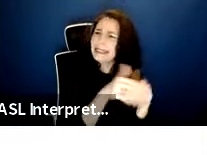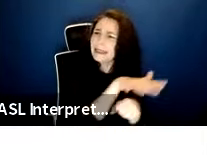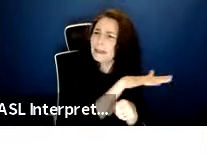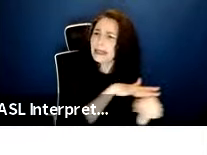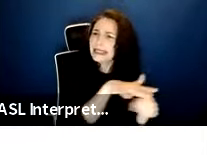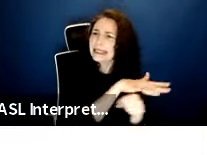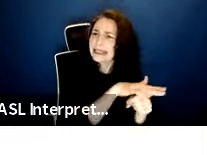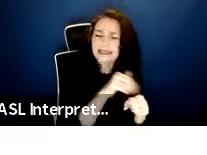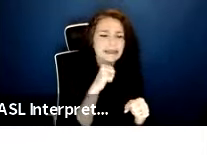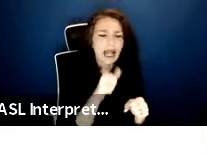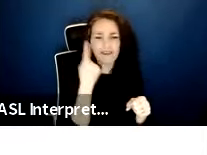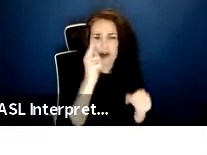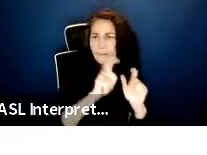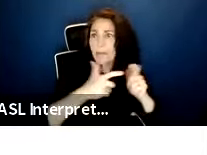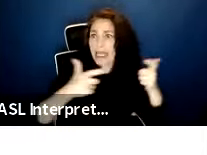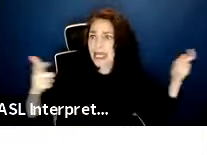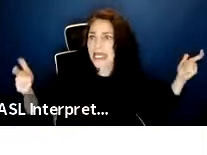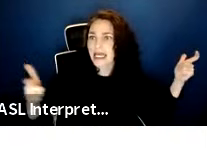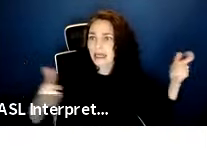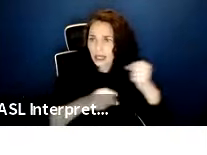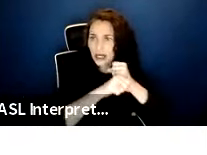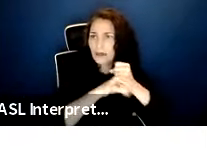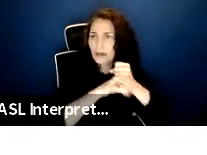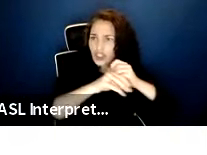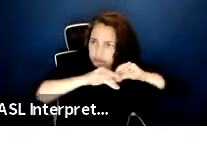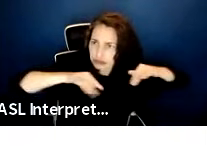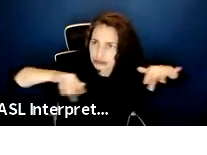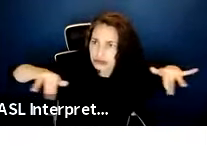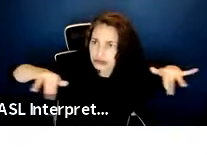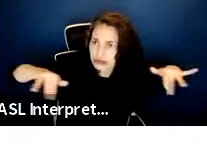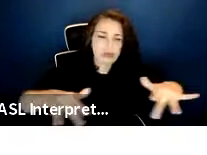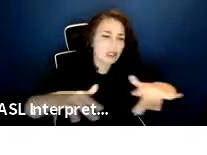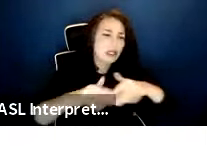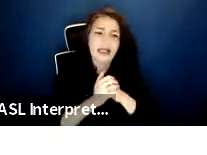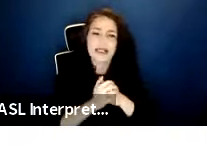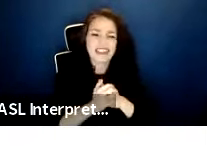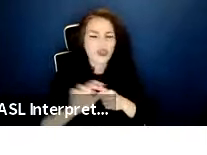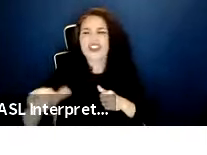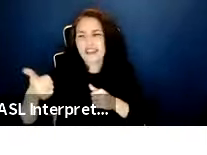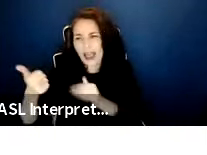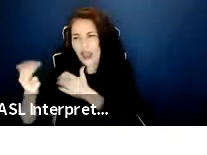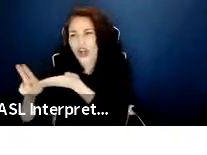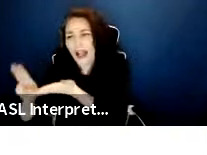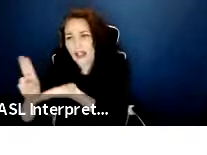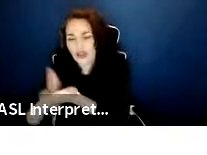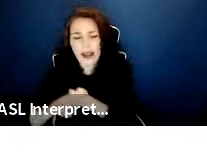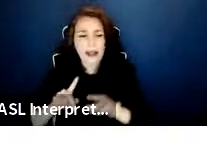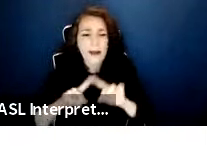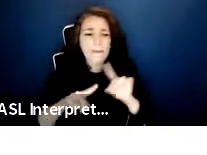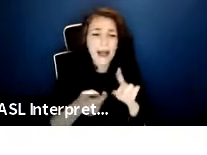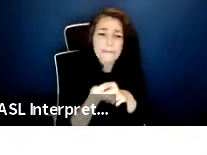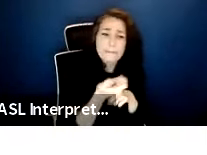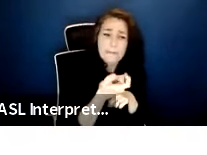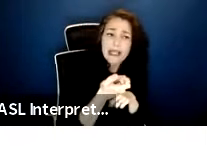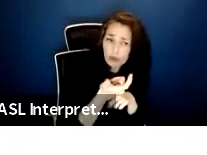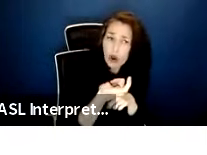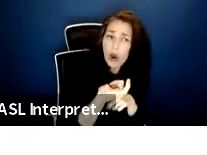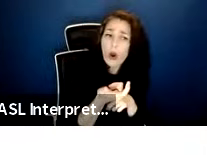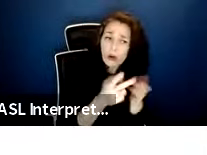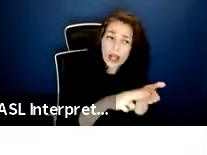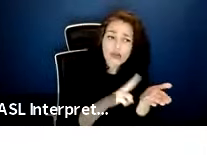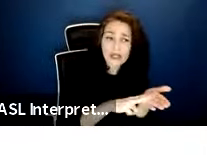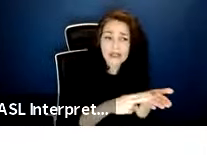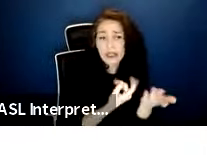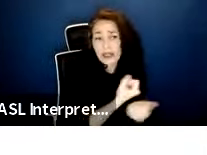intended for big commercial release projects. We have other agreements that fit better for that. But micro projects can go places like Free to the